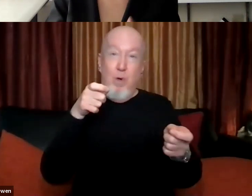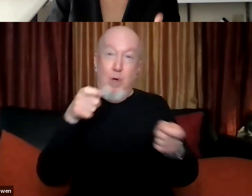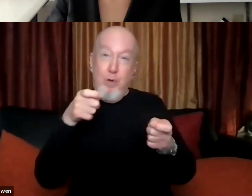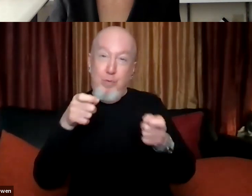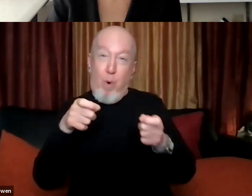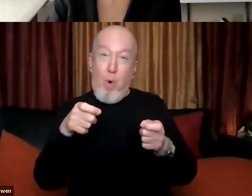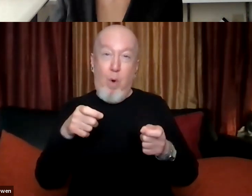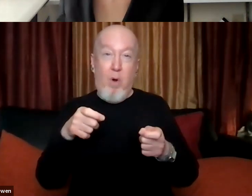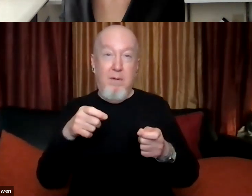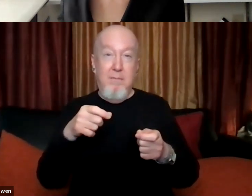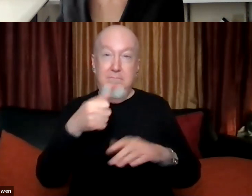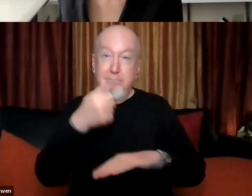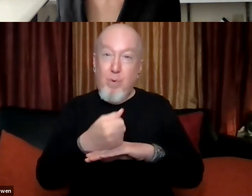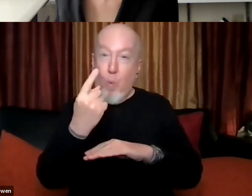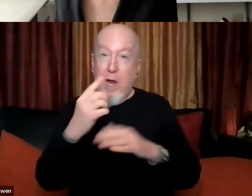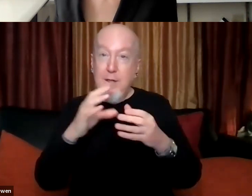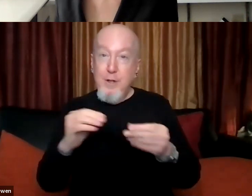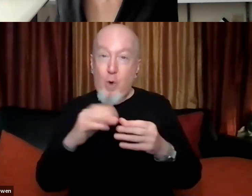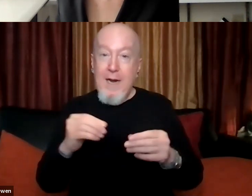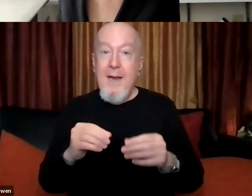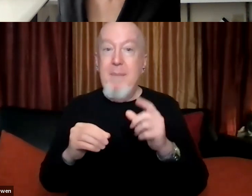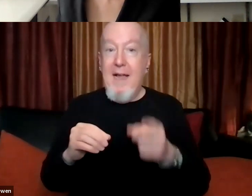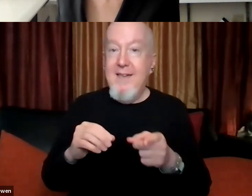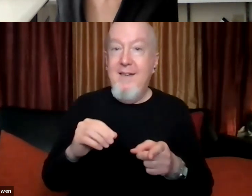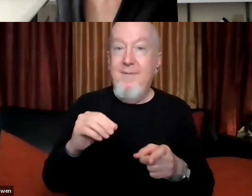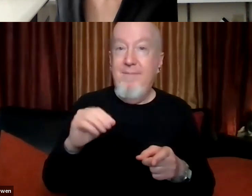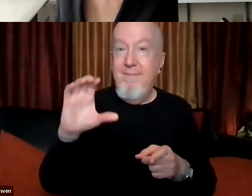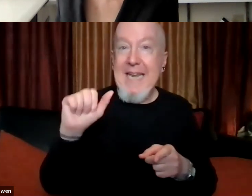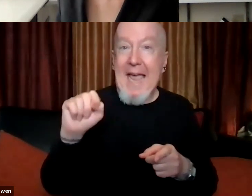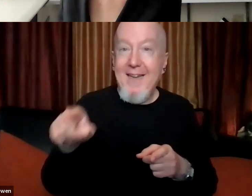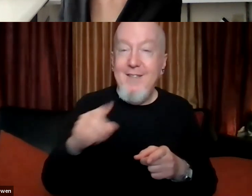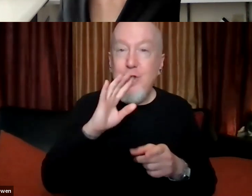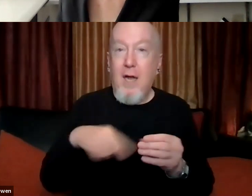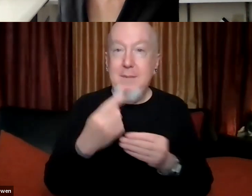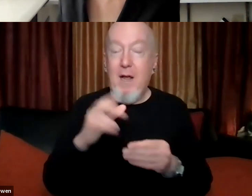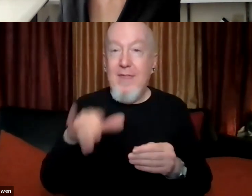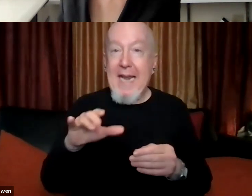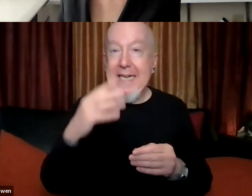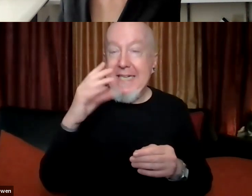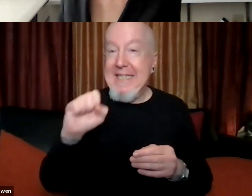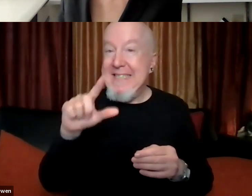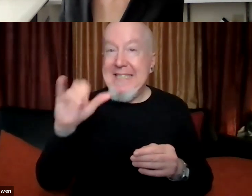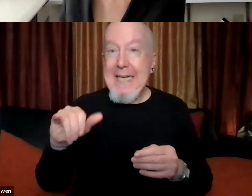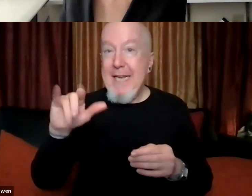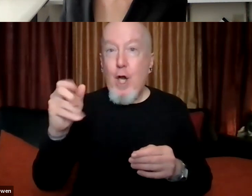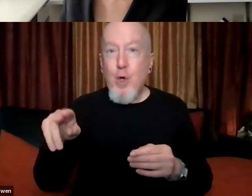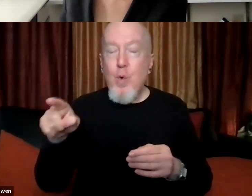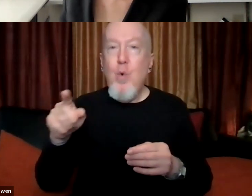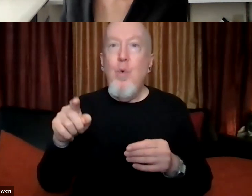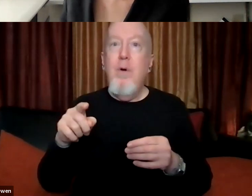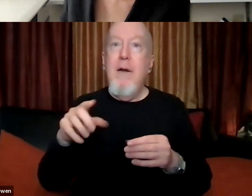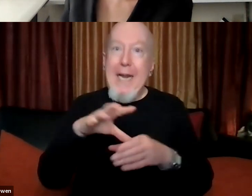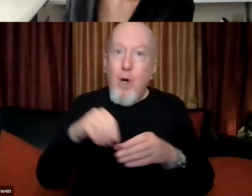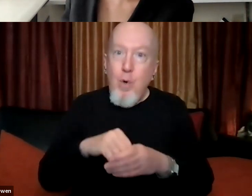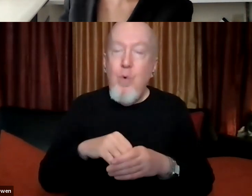of the past. And I think the monument that Kat was pointing to kind of echoes and draws on some of those principles. So I'd love to hear more from her about how she's seeing that.